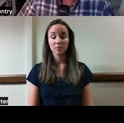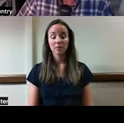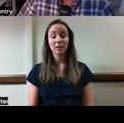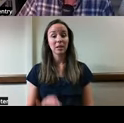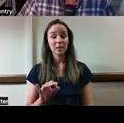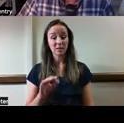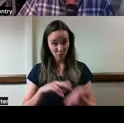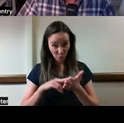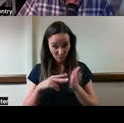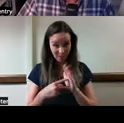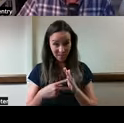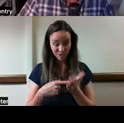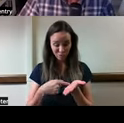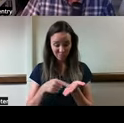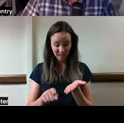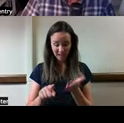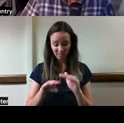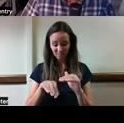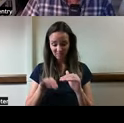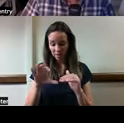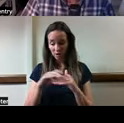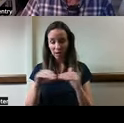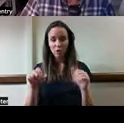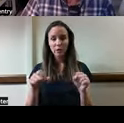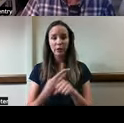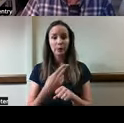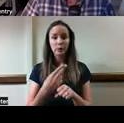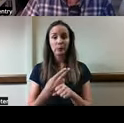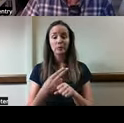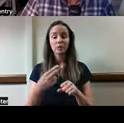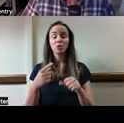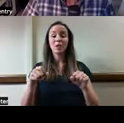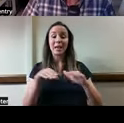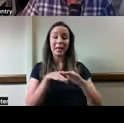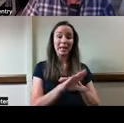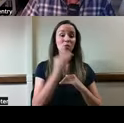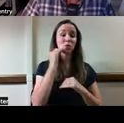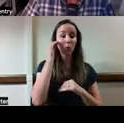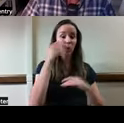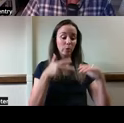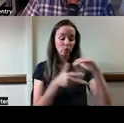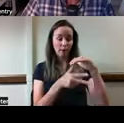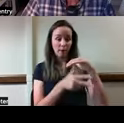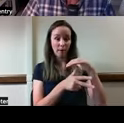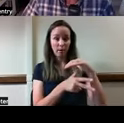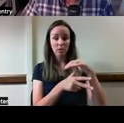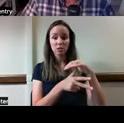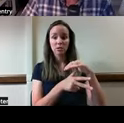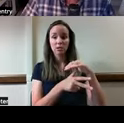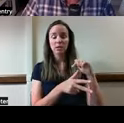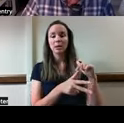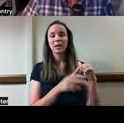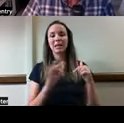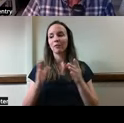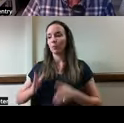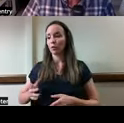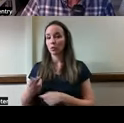$900, the person can access their home through the garage. A lot of times accessing your home through the garage for someone